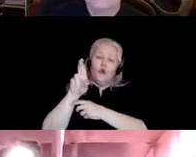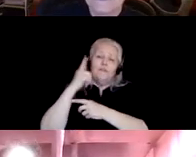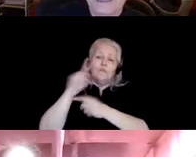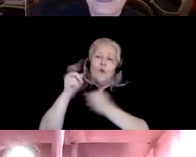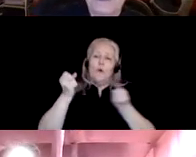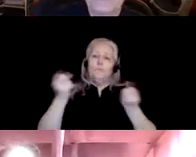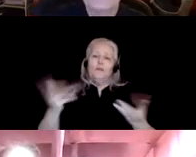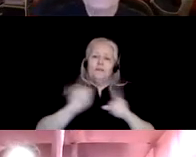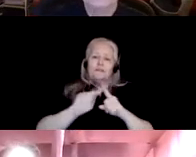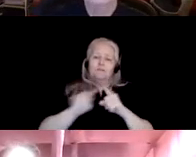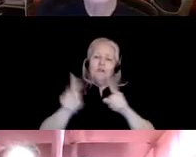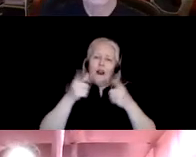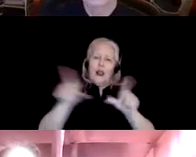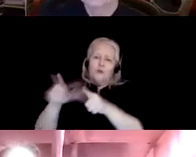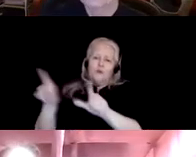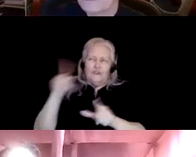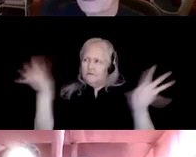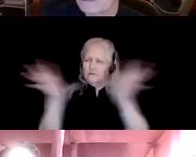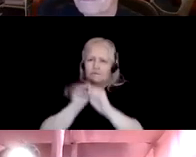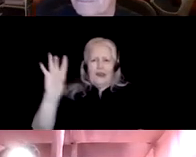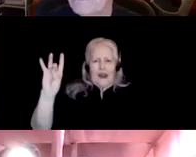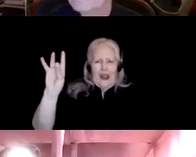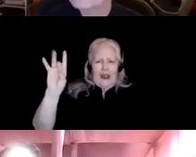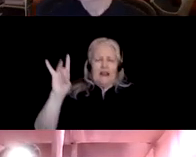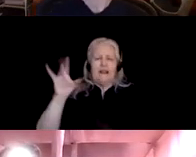eight indigenous community languages of the region.